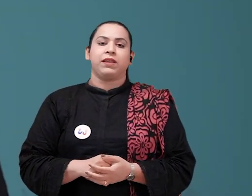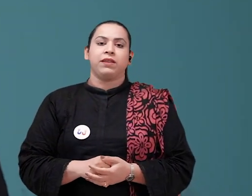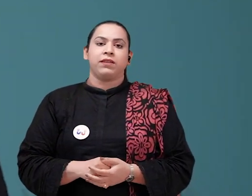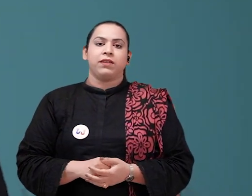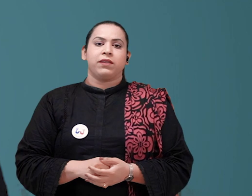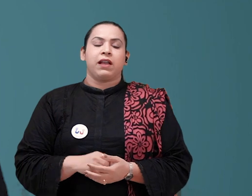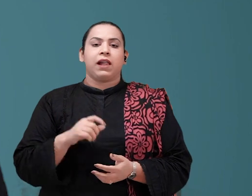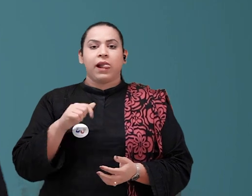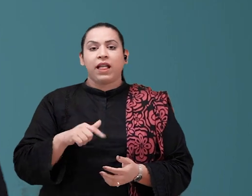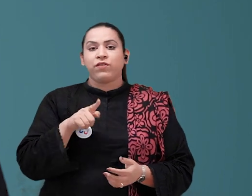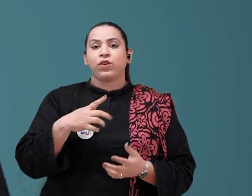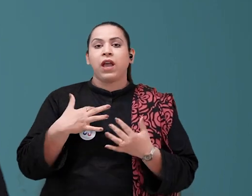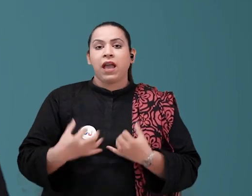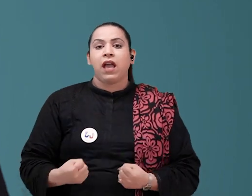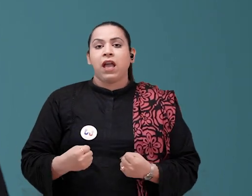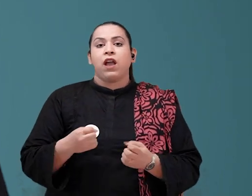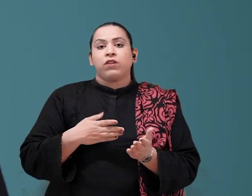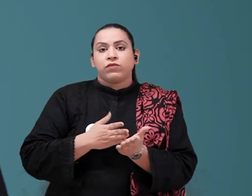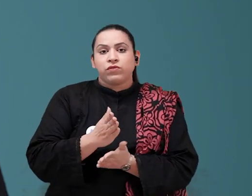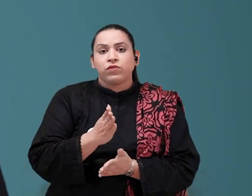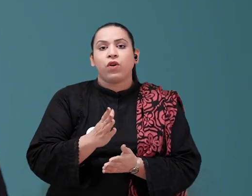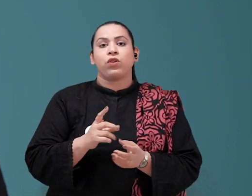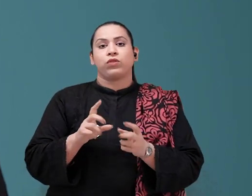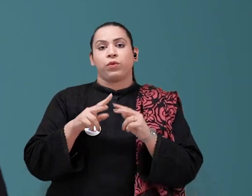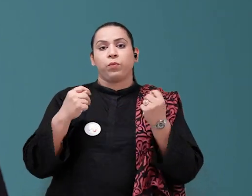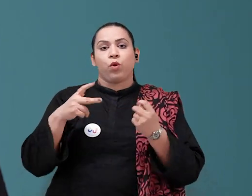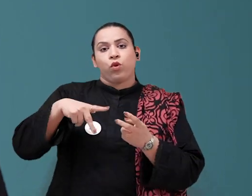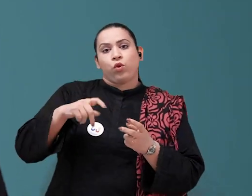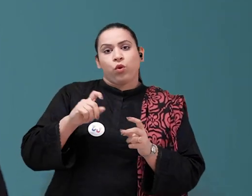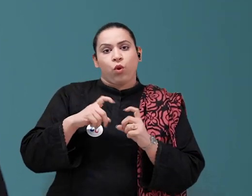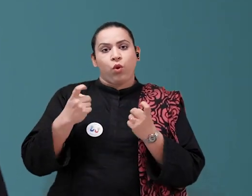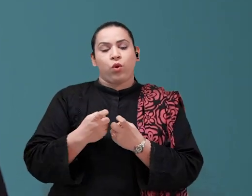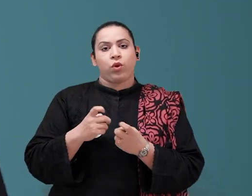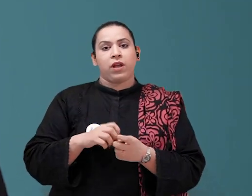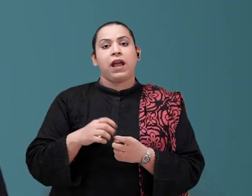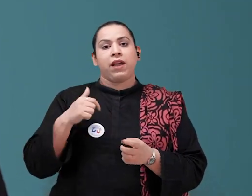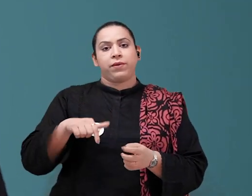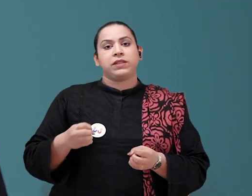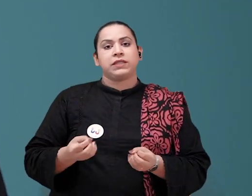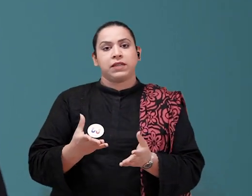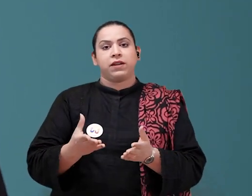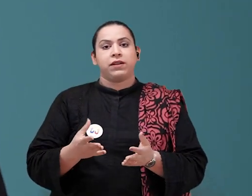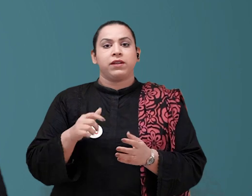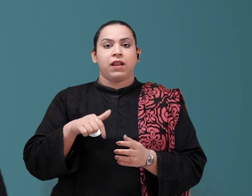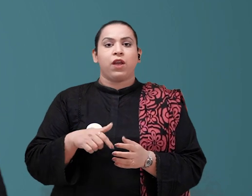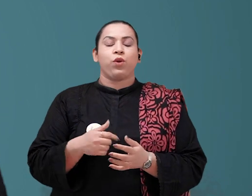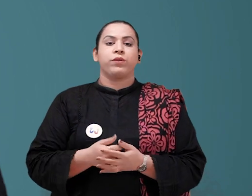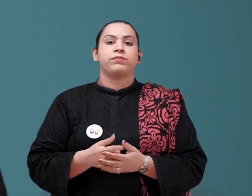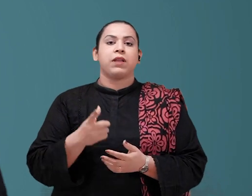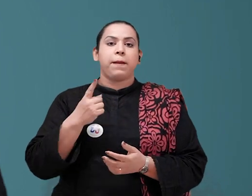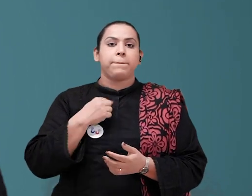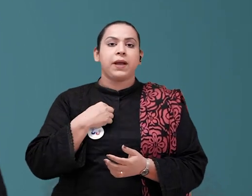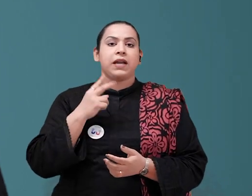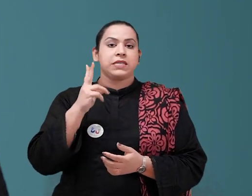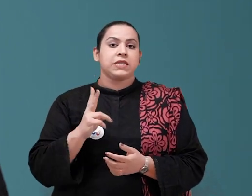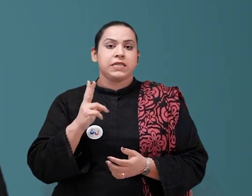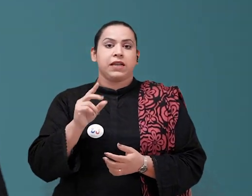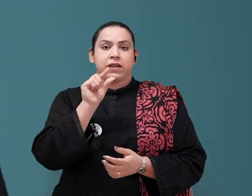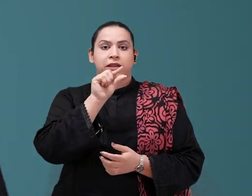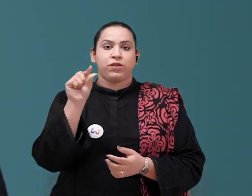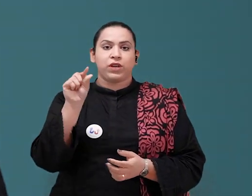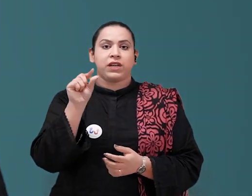follow a procedure, a protocol. So, I have started now. This will be my second rated international tournament.